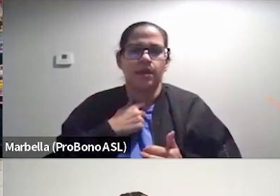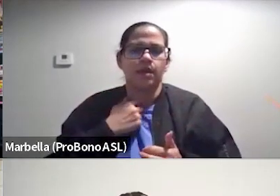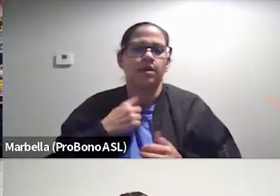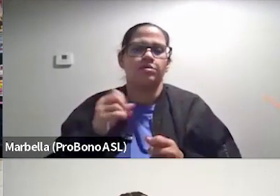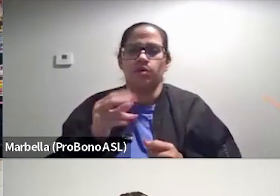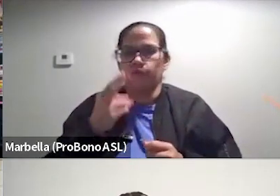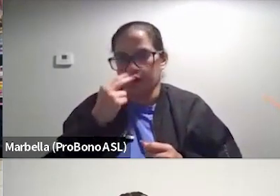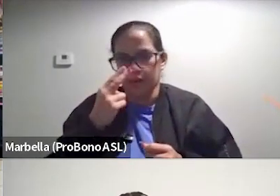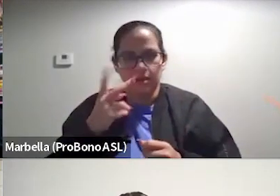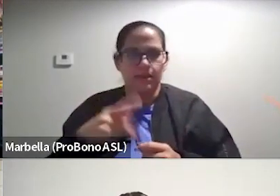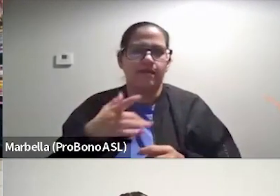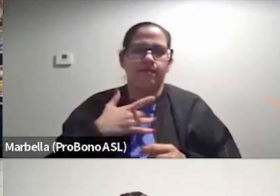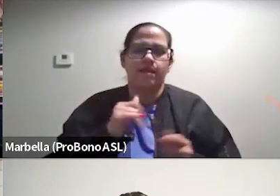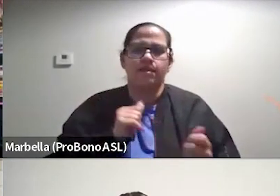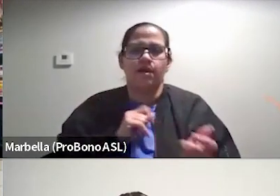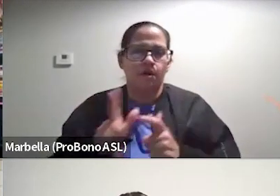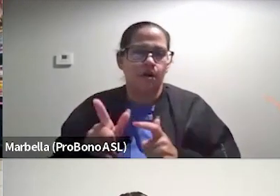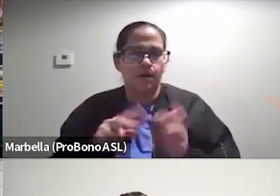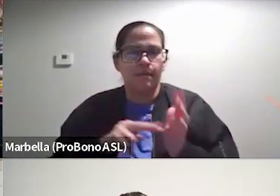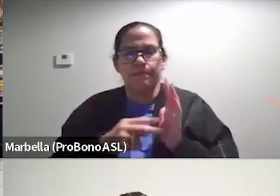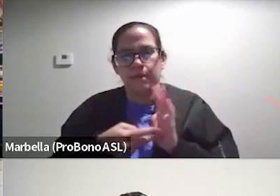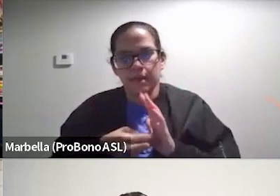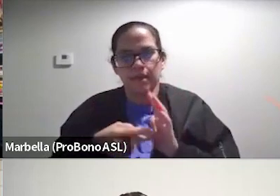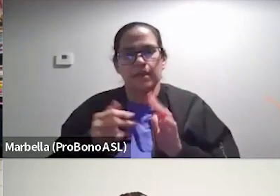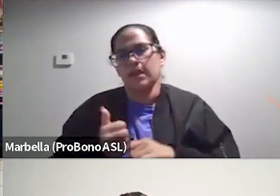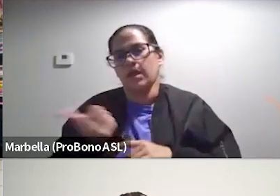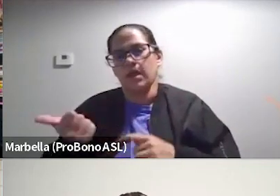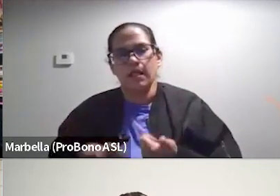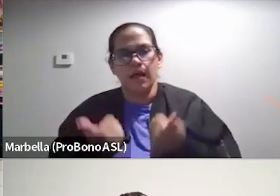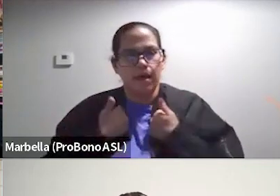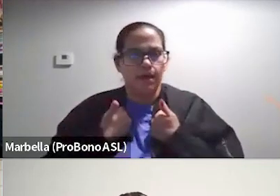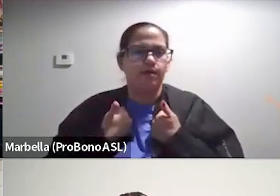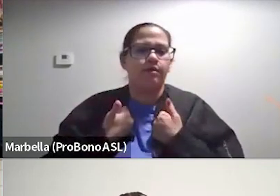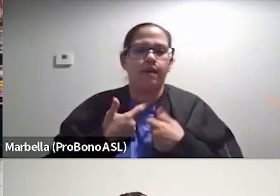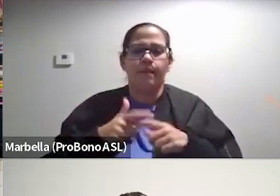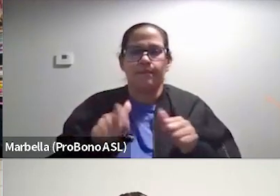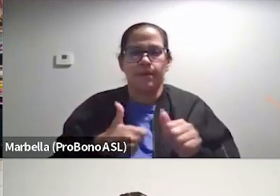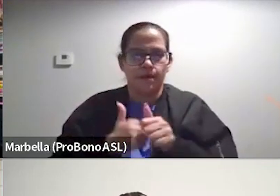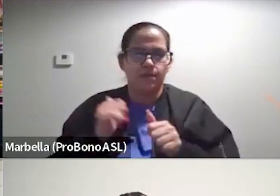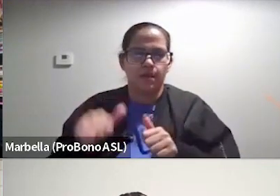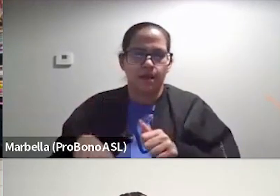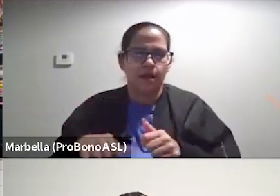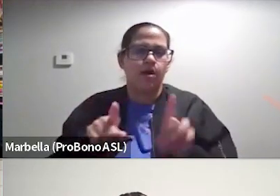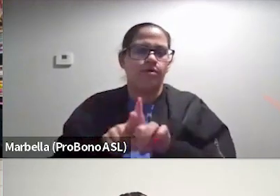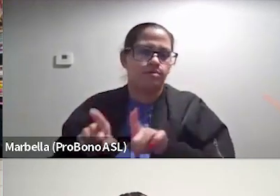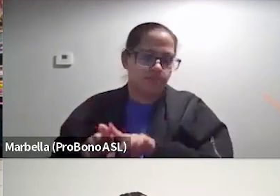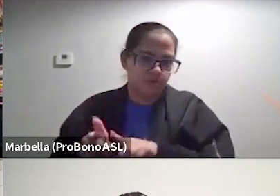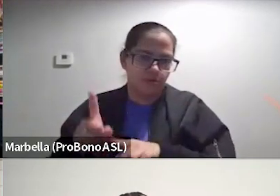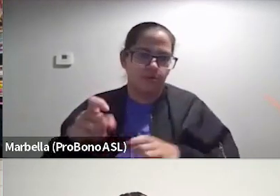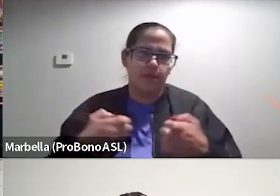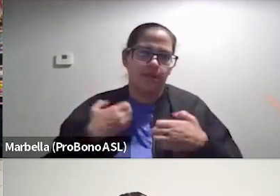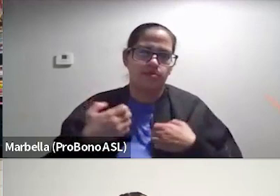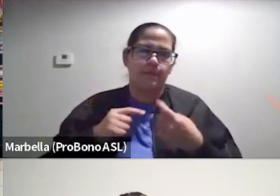funny, like they could all have been comedians and another life. Um, but behind that was actually also a lot of emotional pain.